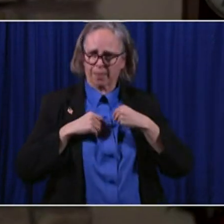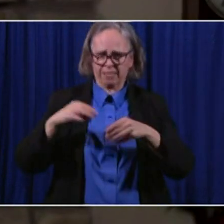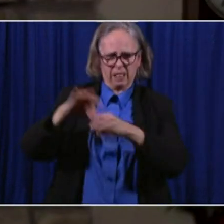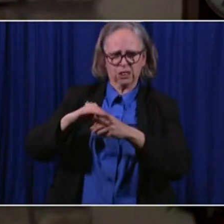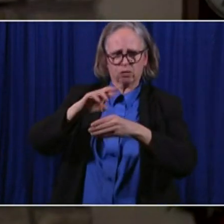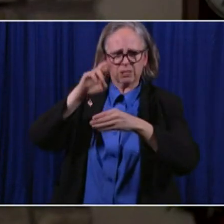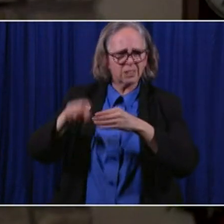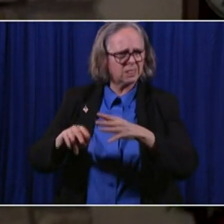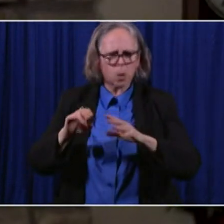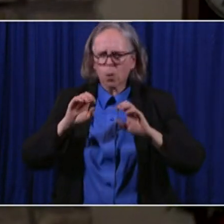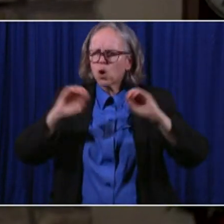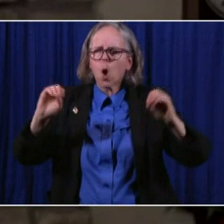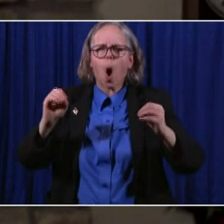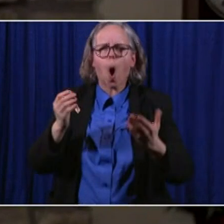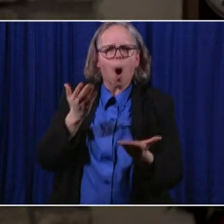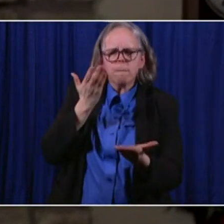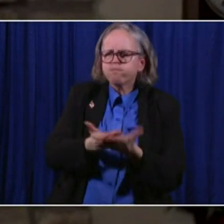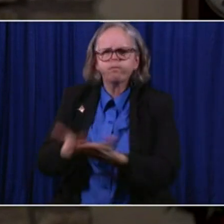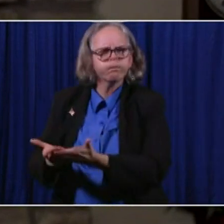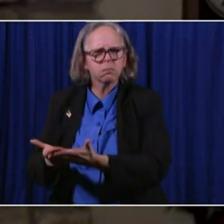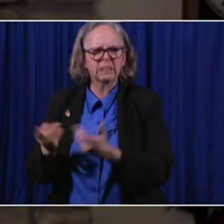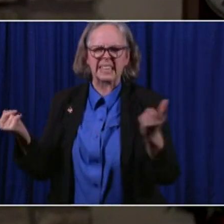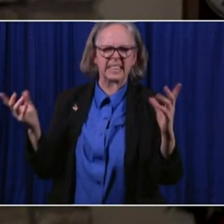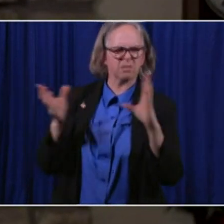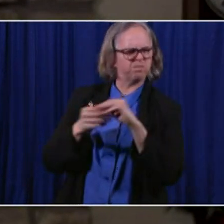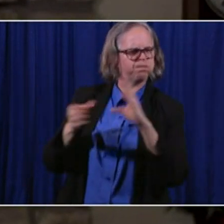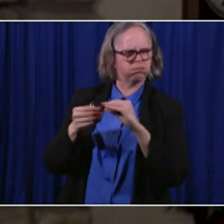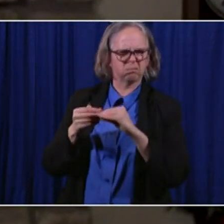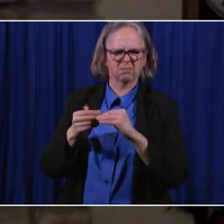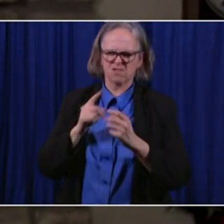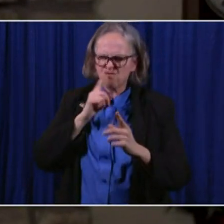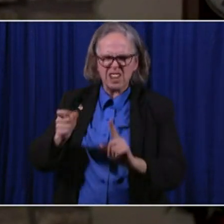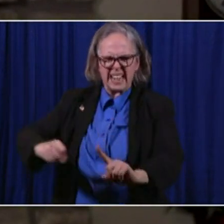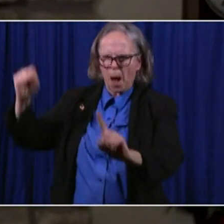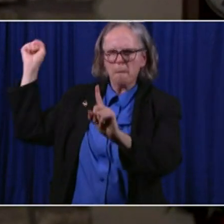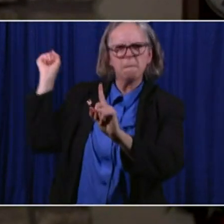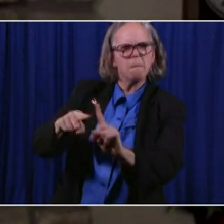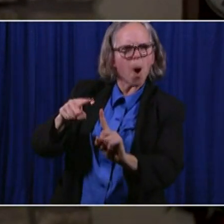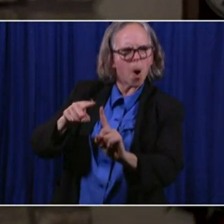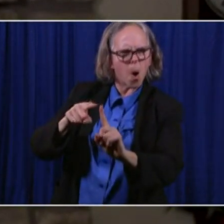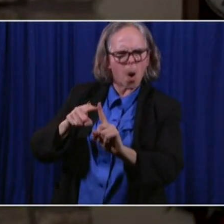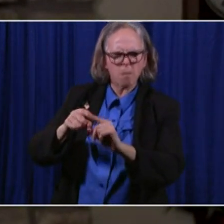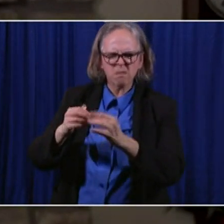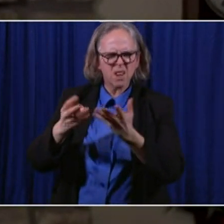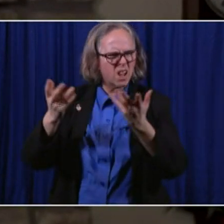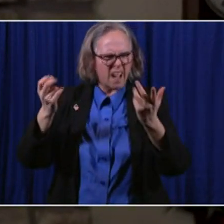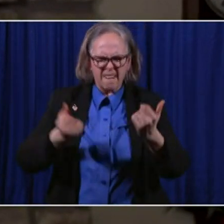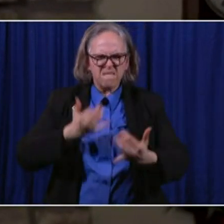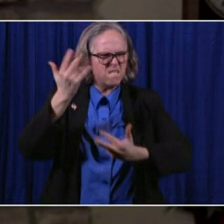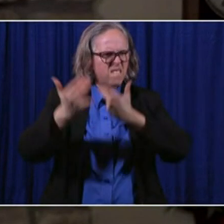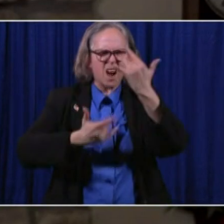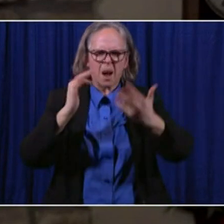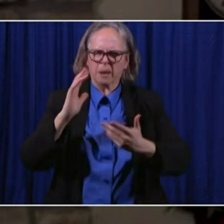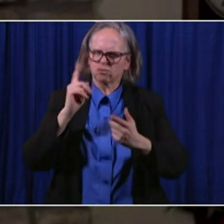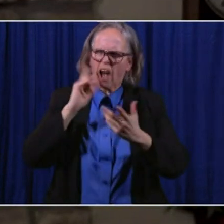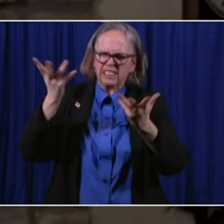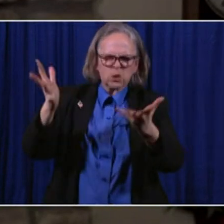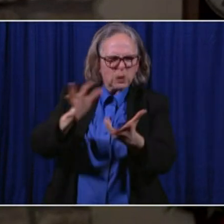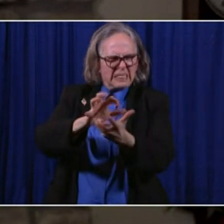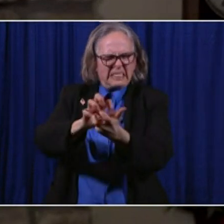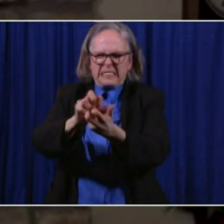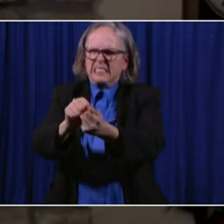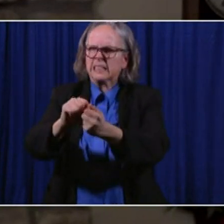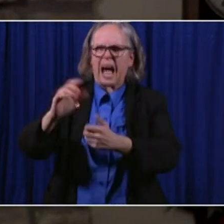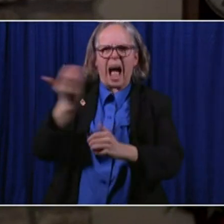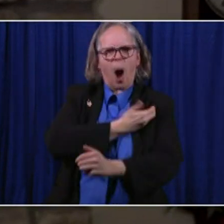redilection has started a fire that has threatened to burn down our democracy. This incendiary